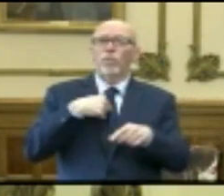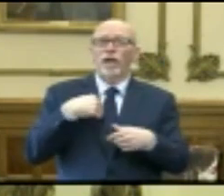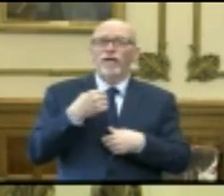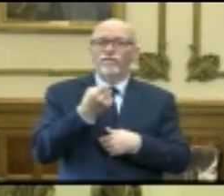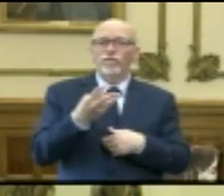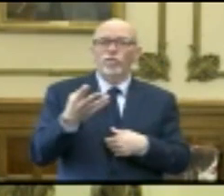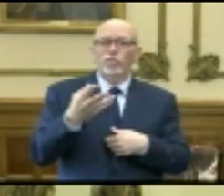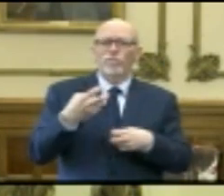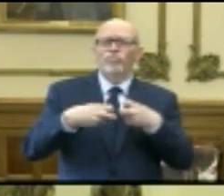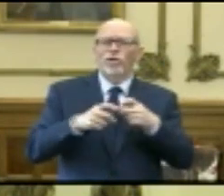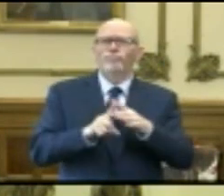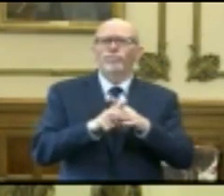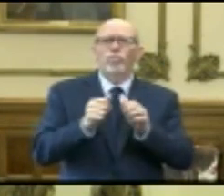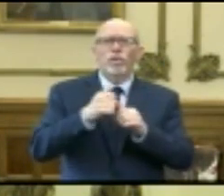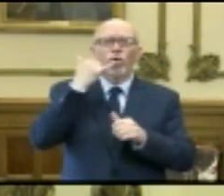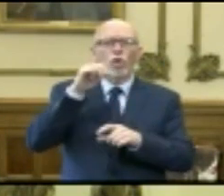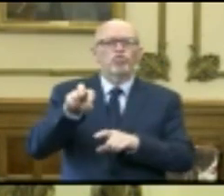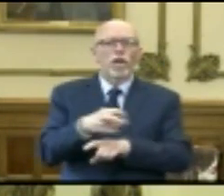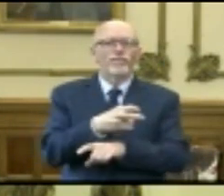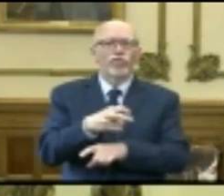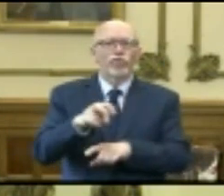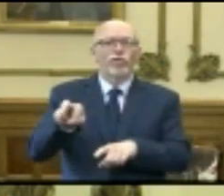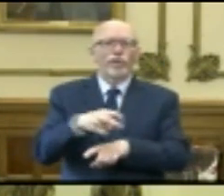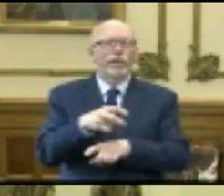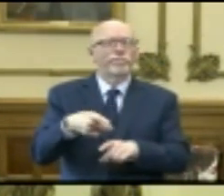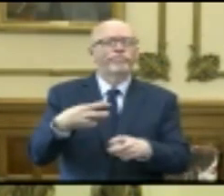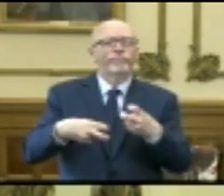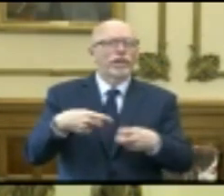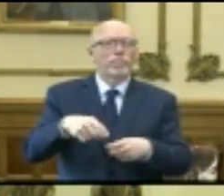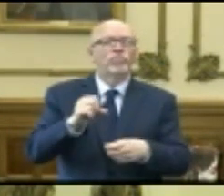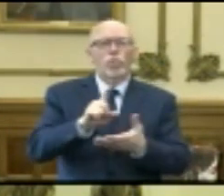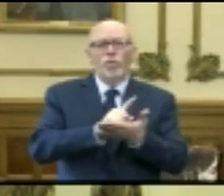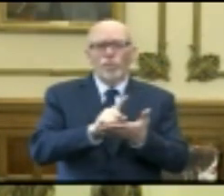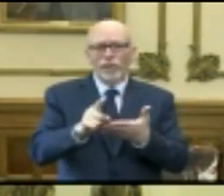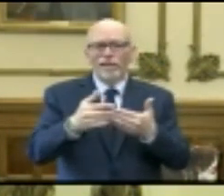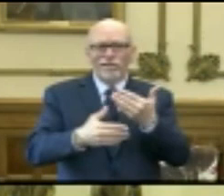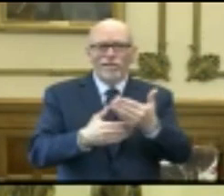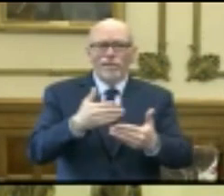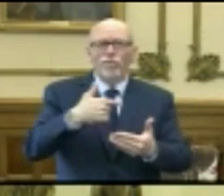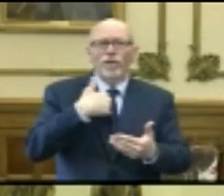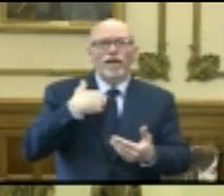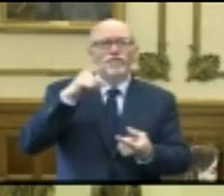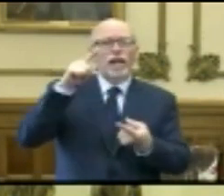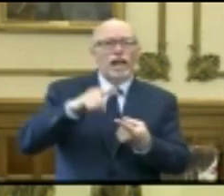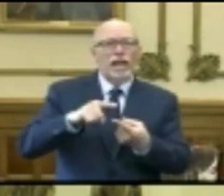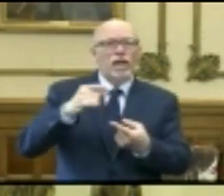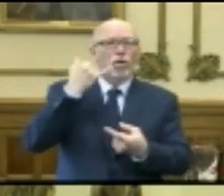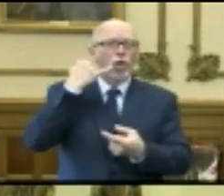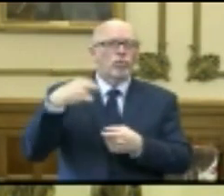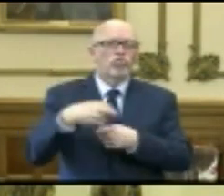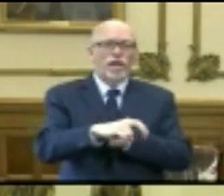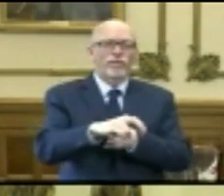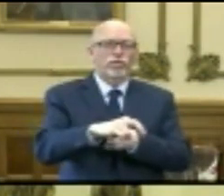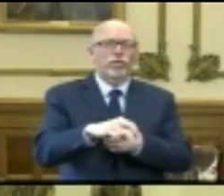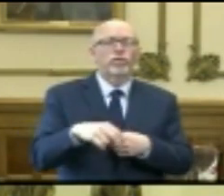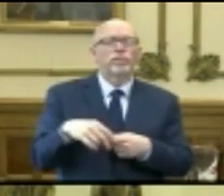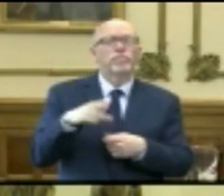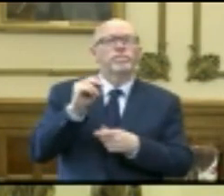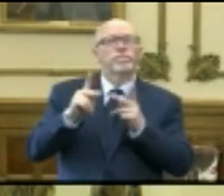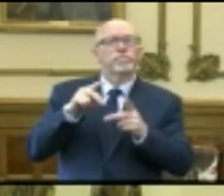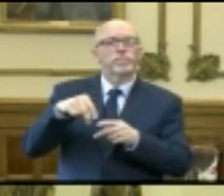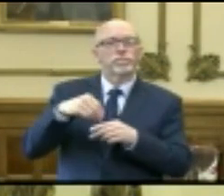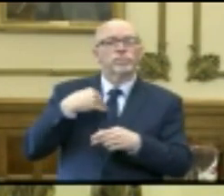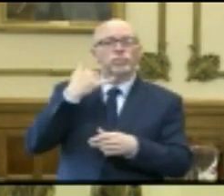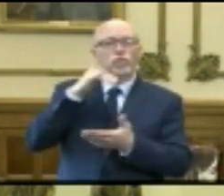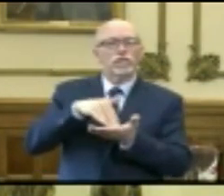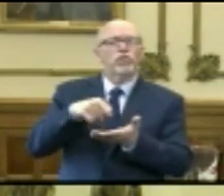hiccups on call transfers. So, as the week went on, we had fewer calls that were transferred, and the people at our